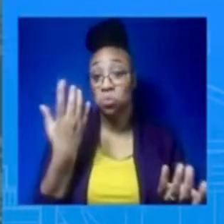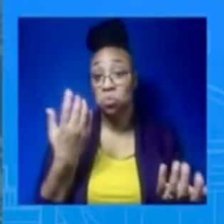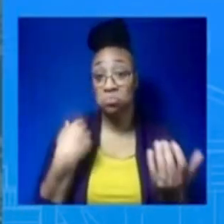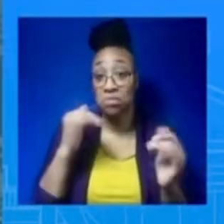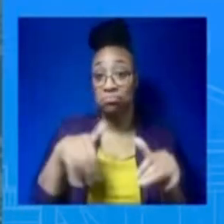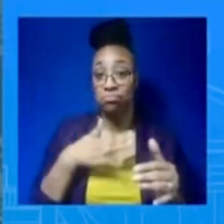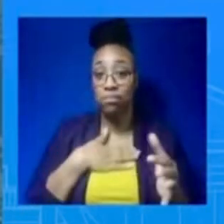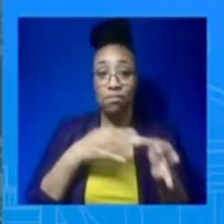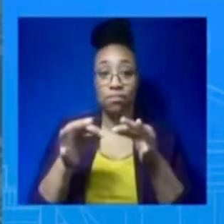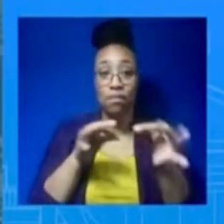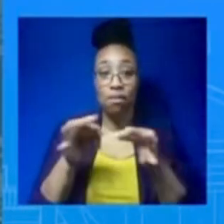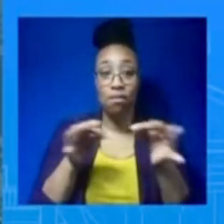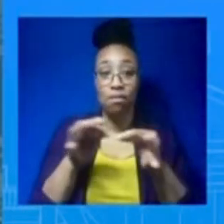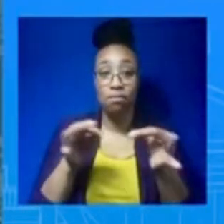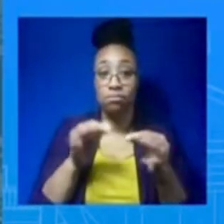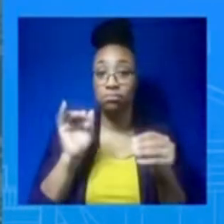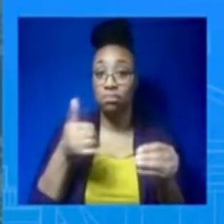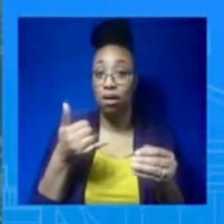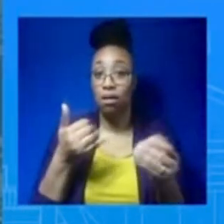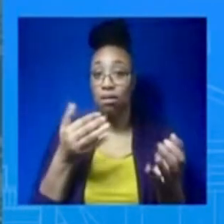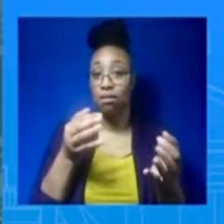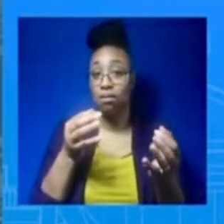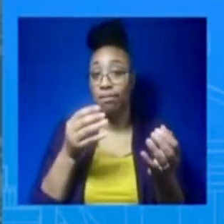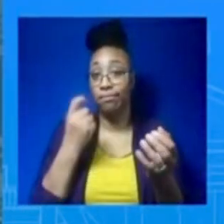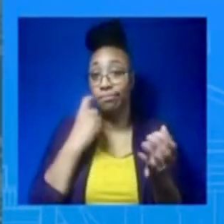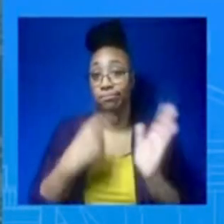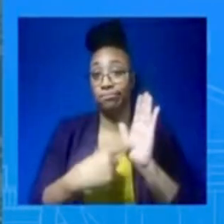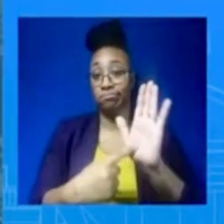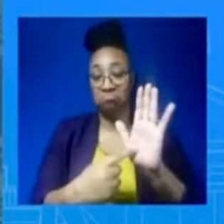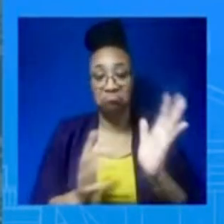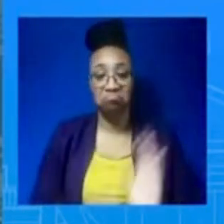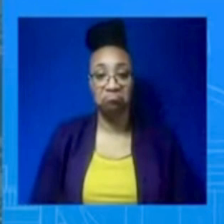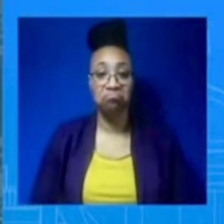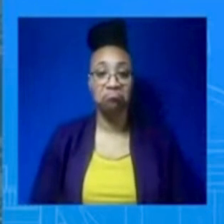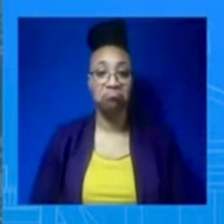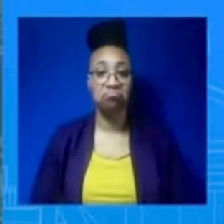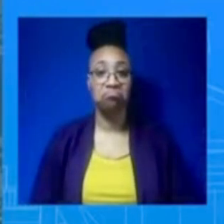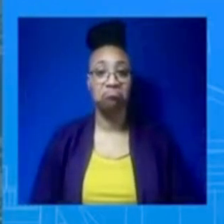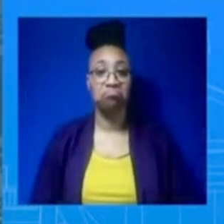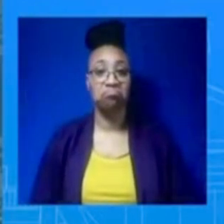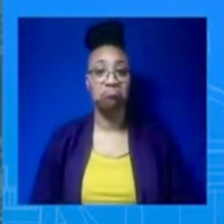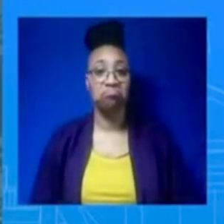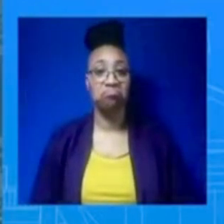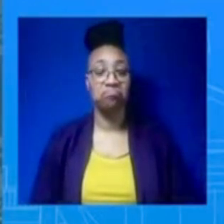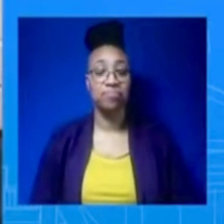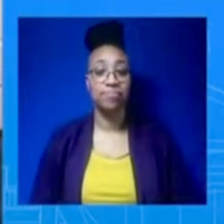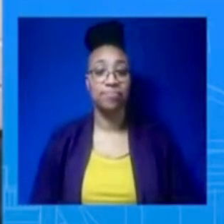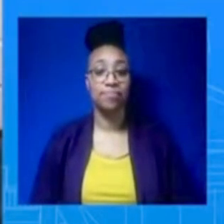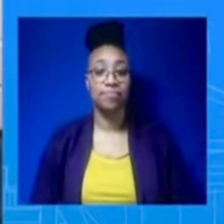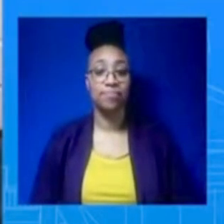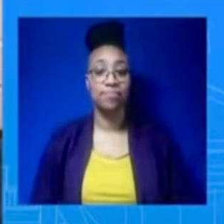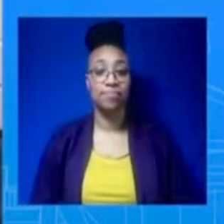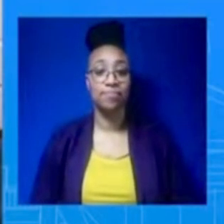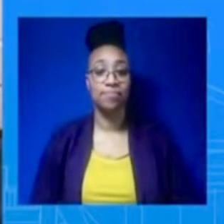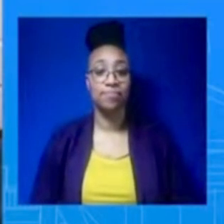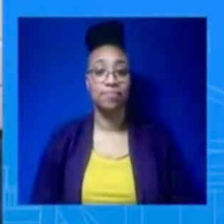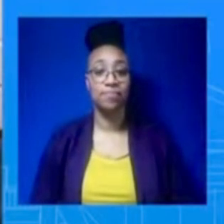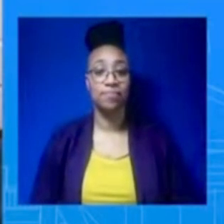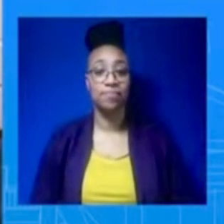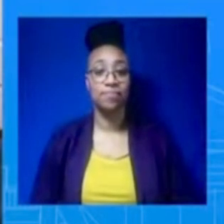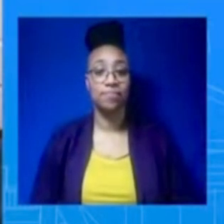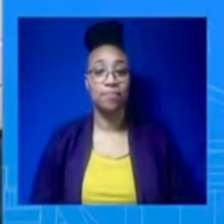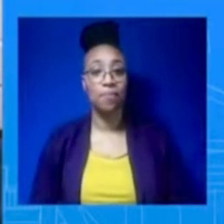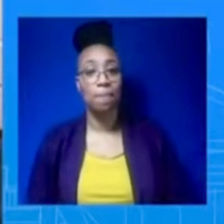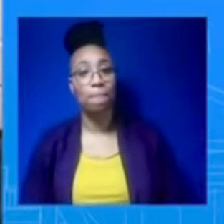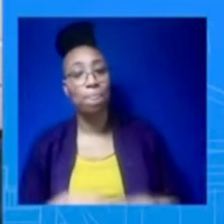very important to take into account. Maria. That's great. Speaking of the economy, the Congressional Hispanic Caucus today sent the